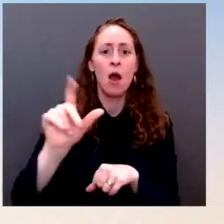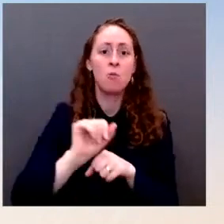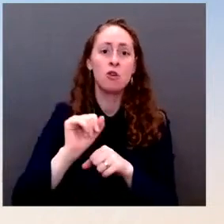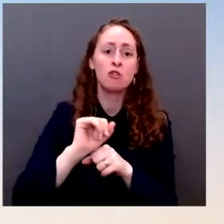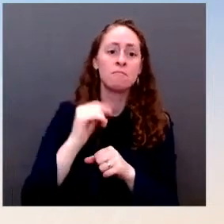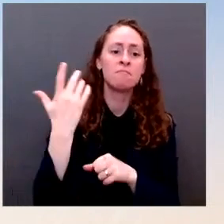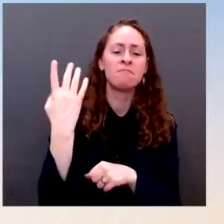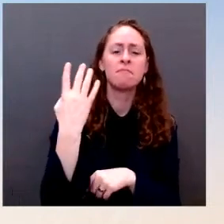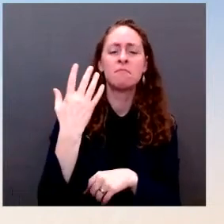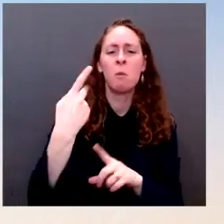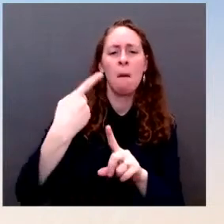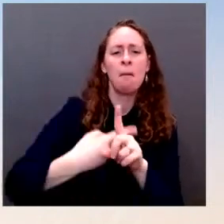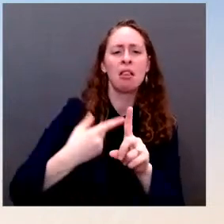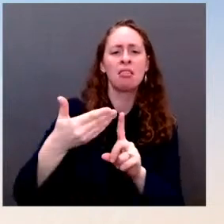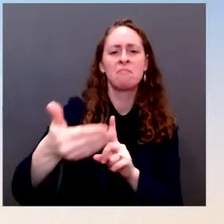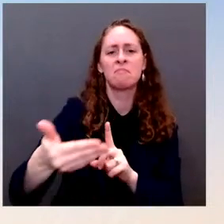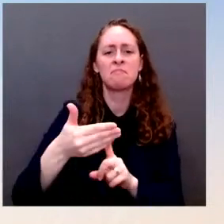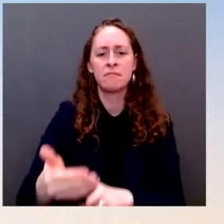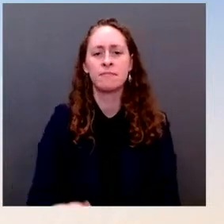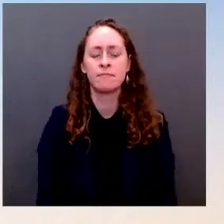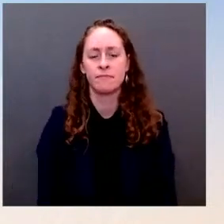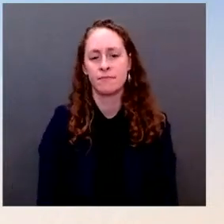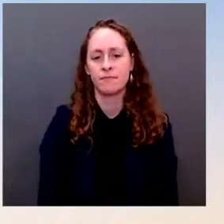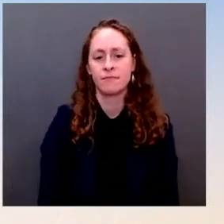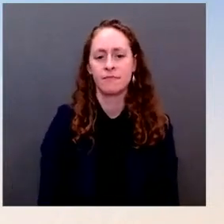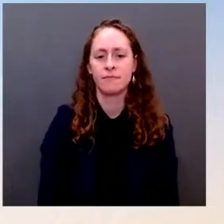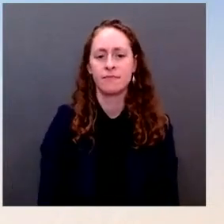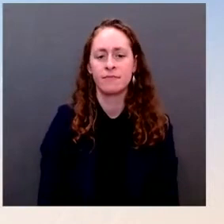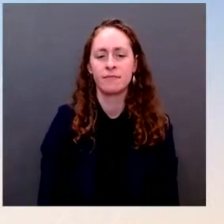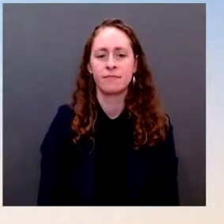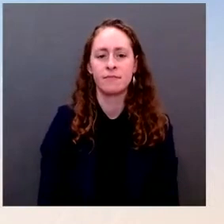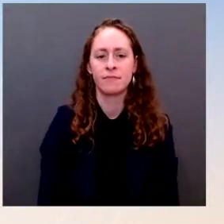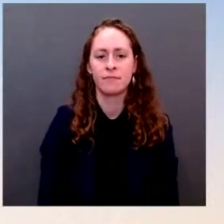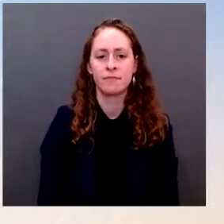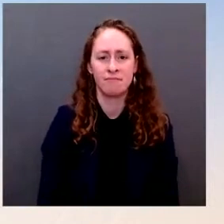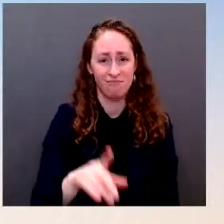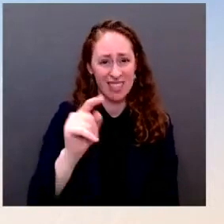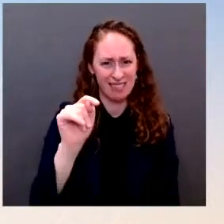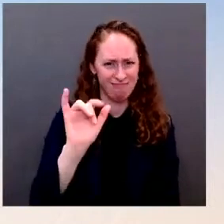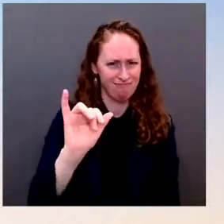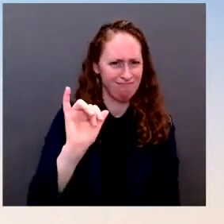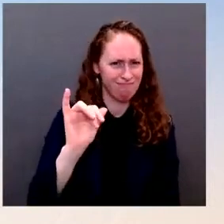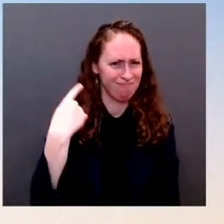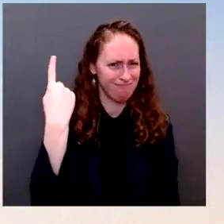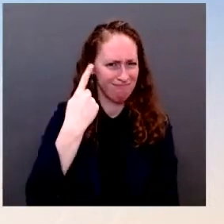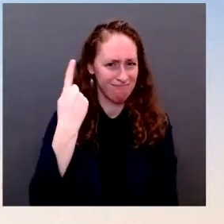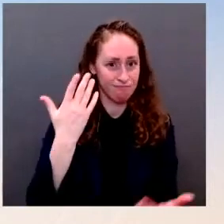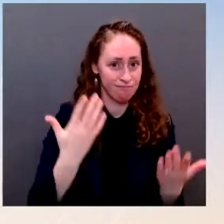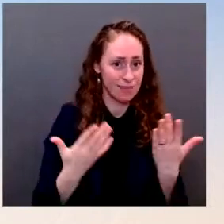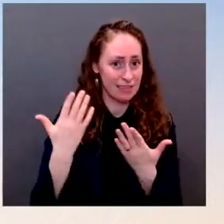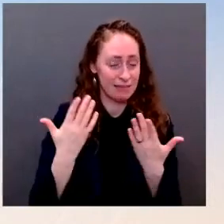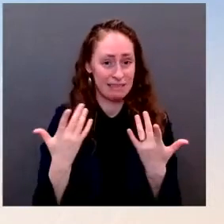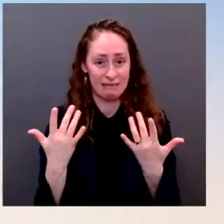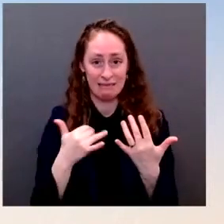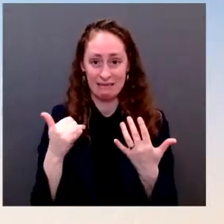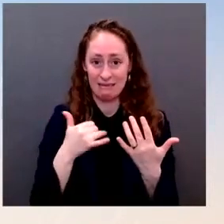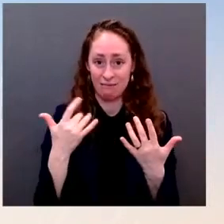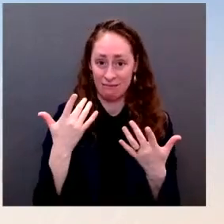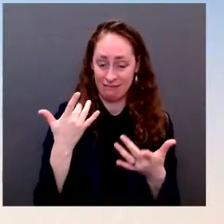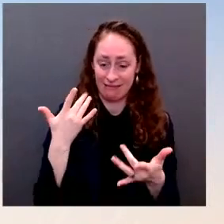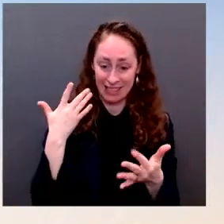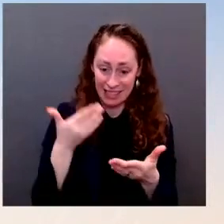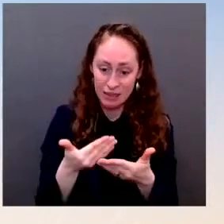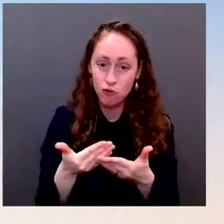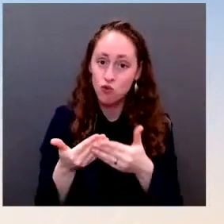go as planned. So is the White House thinking at all about timing given the Senator's potential absence?